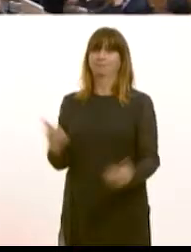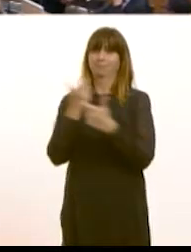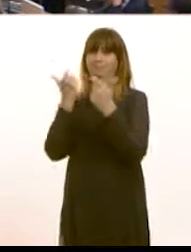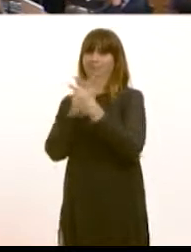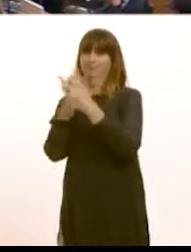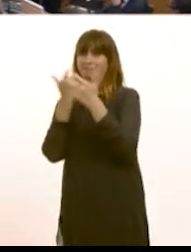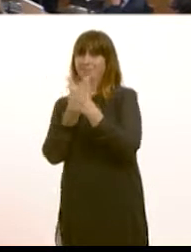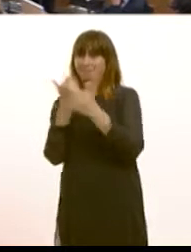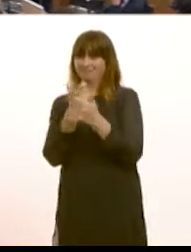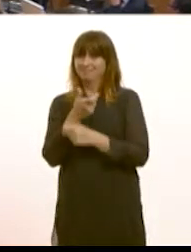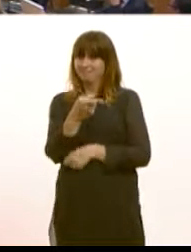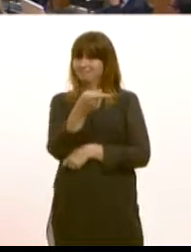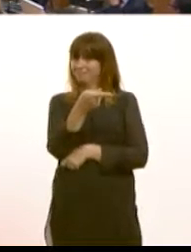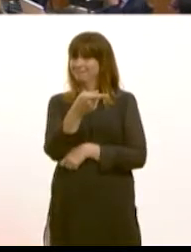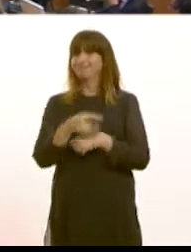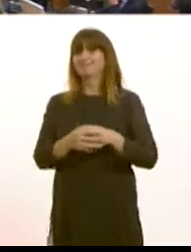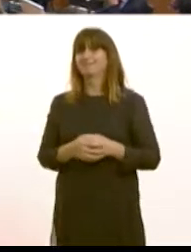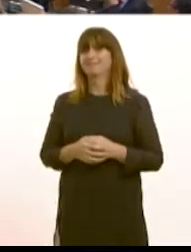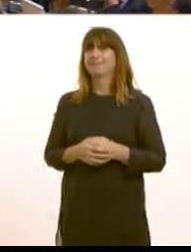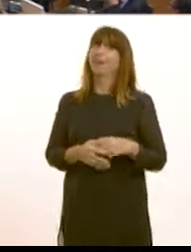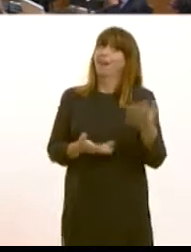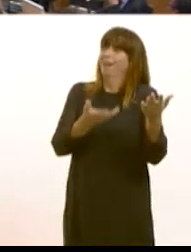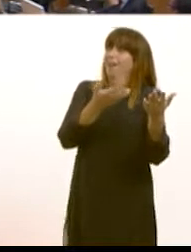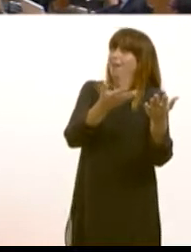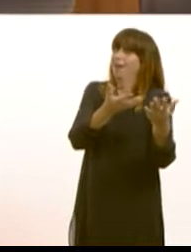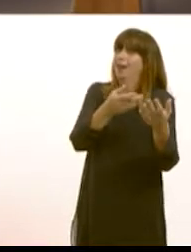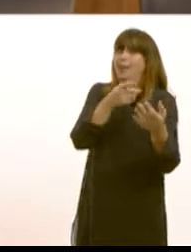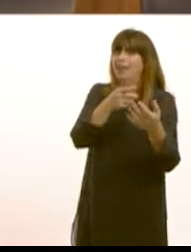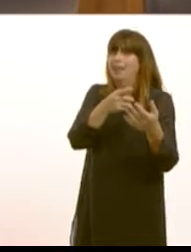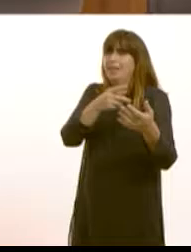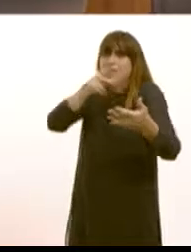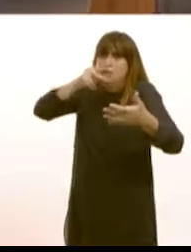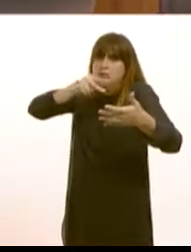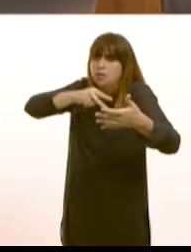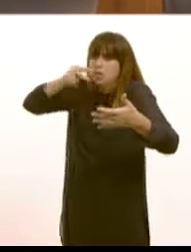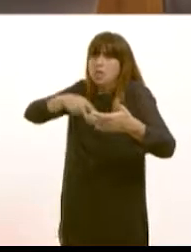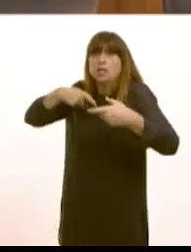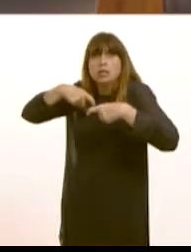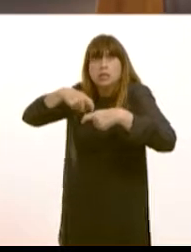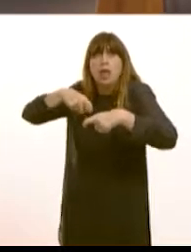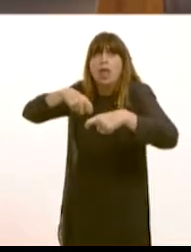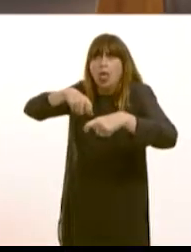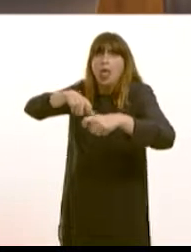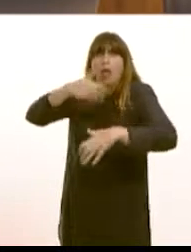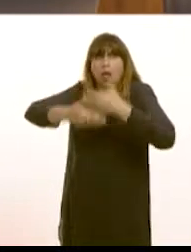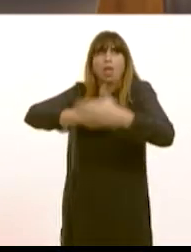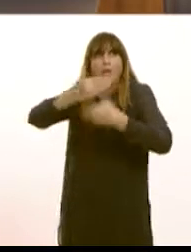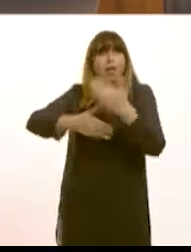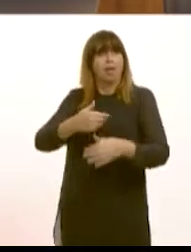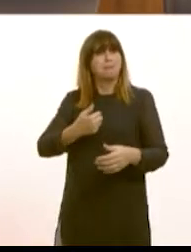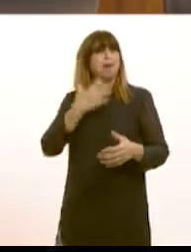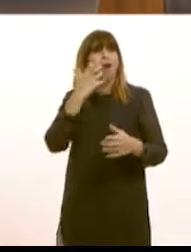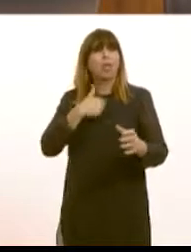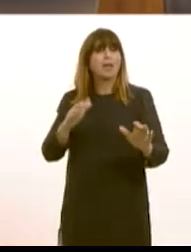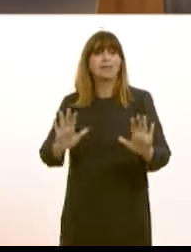That's the reason for it I give him his due he's still at it but I never make any comment